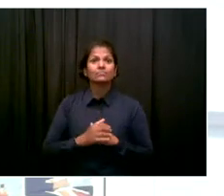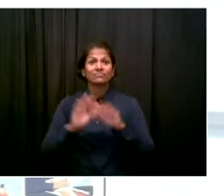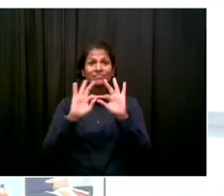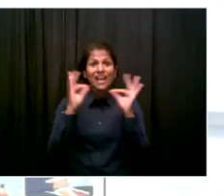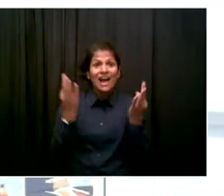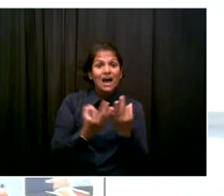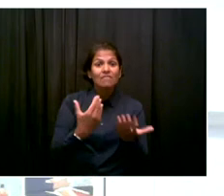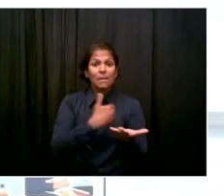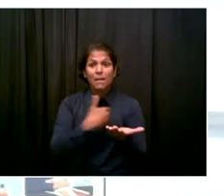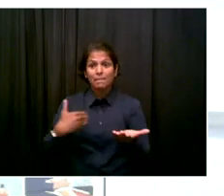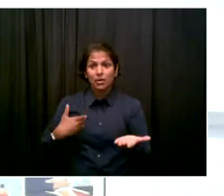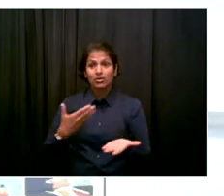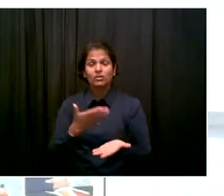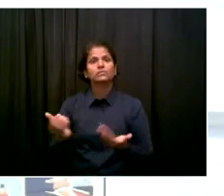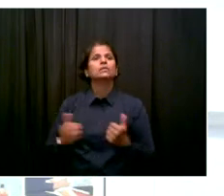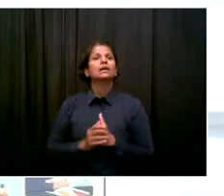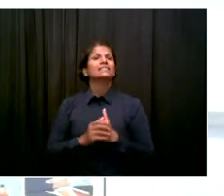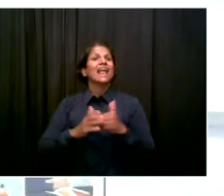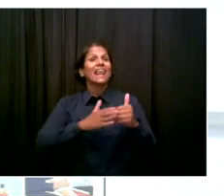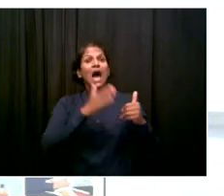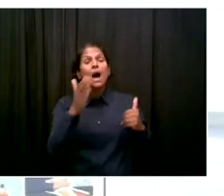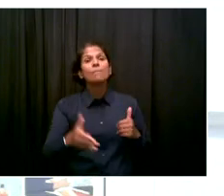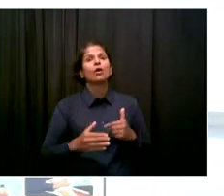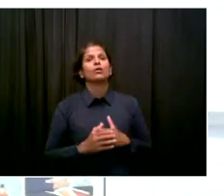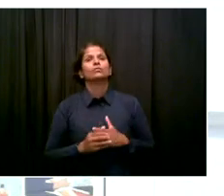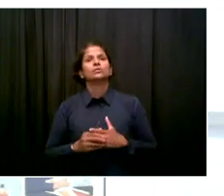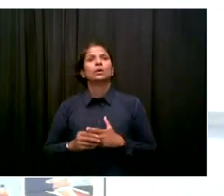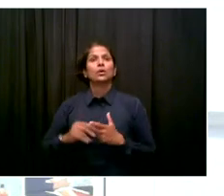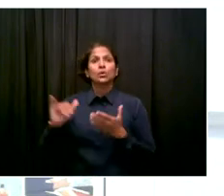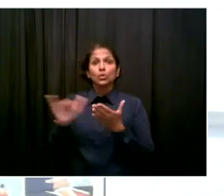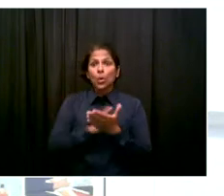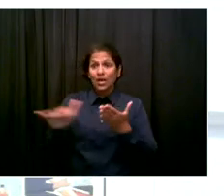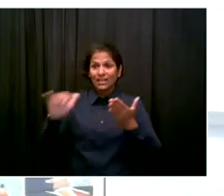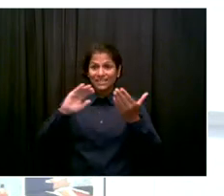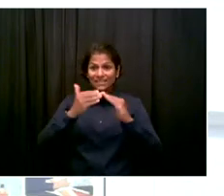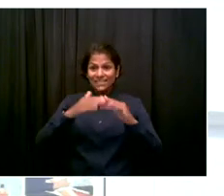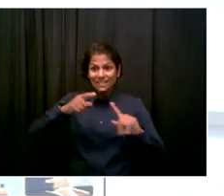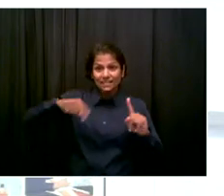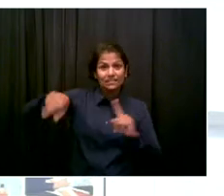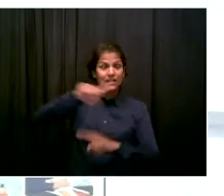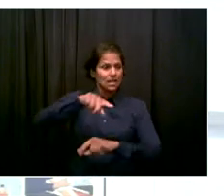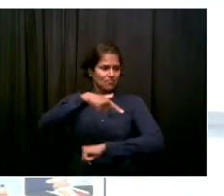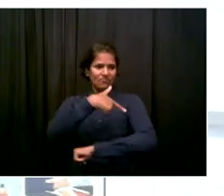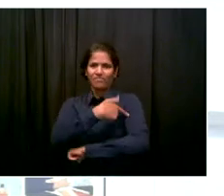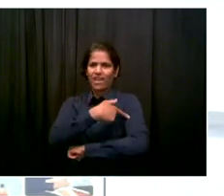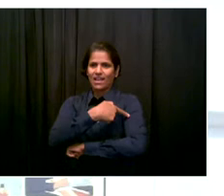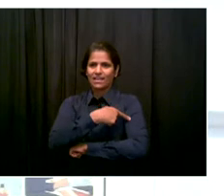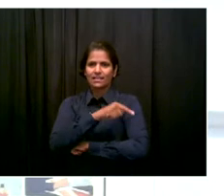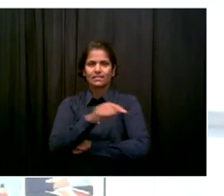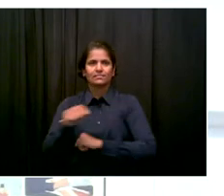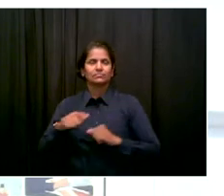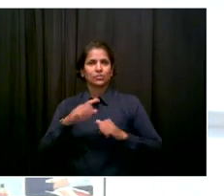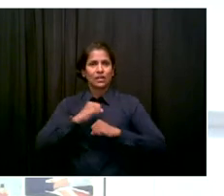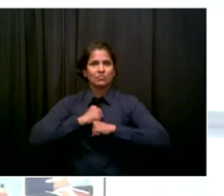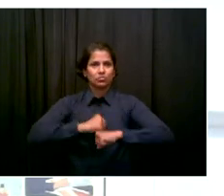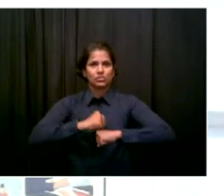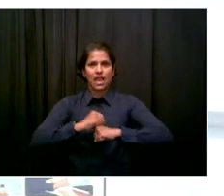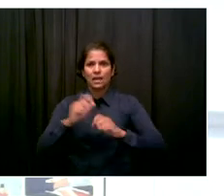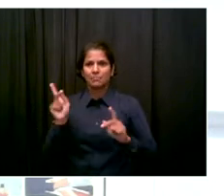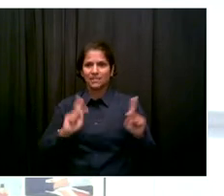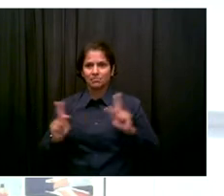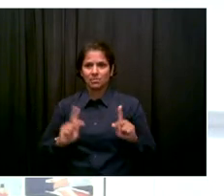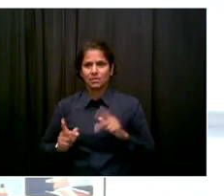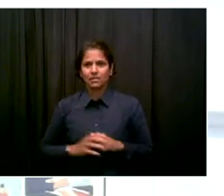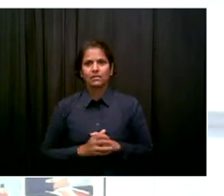vaccination is the key to a safe summer and to all of the joy, particularly the things that you may have